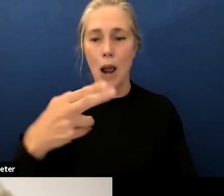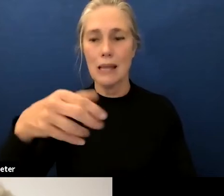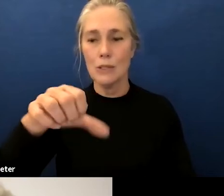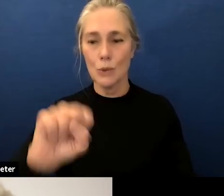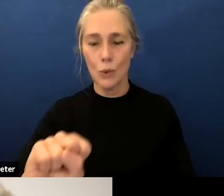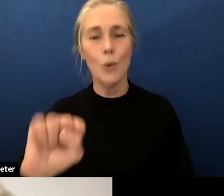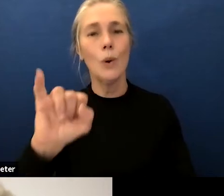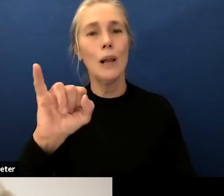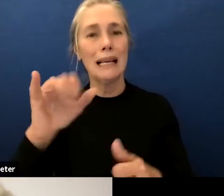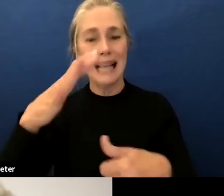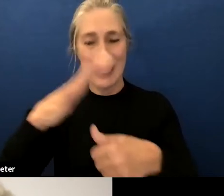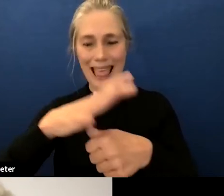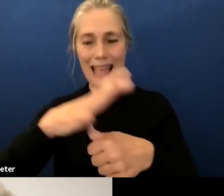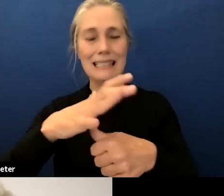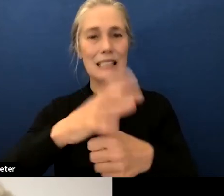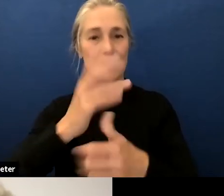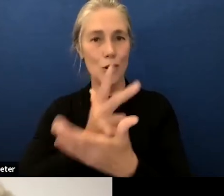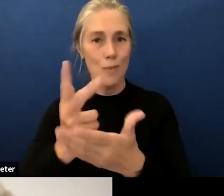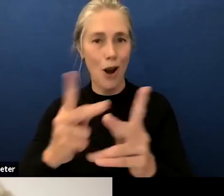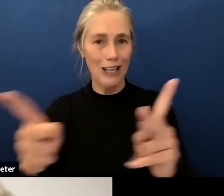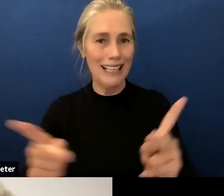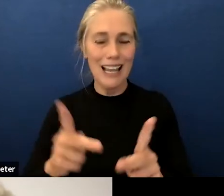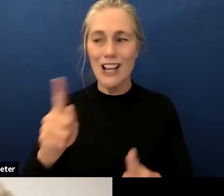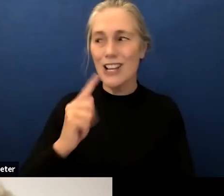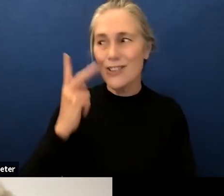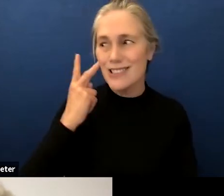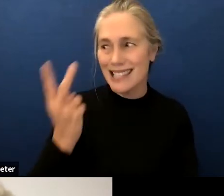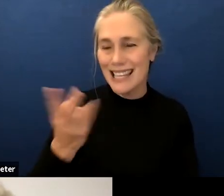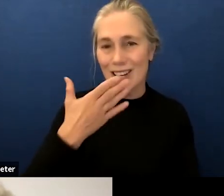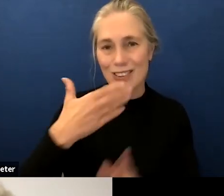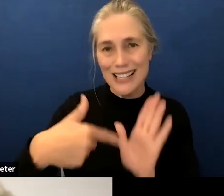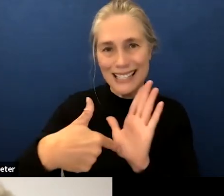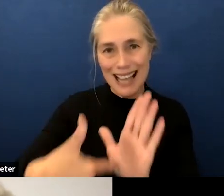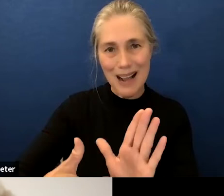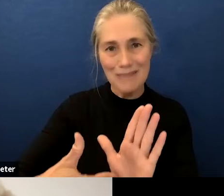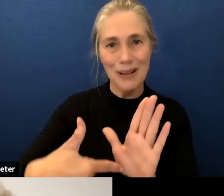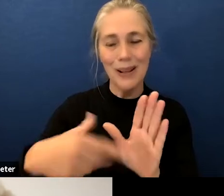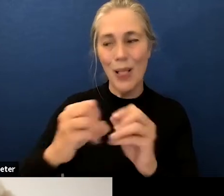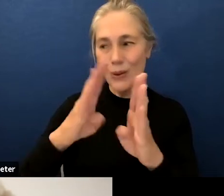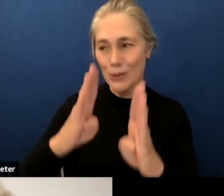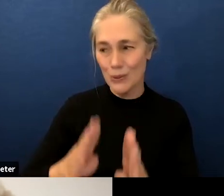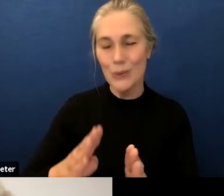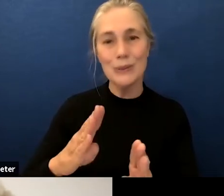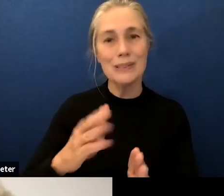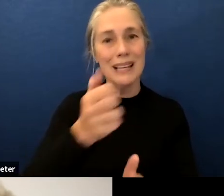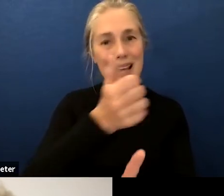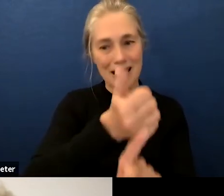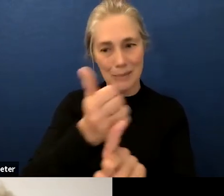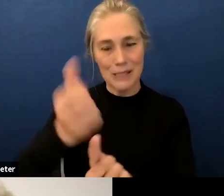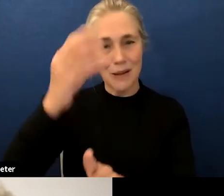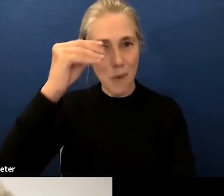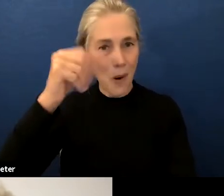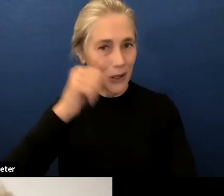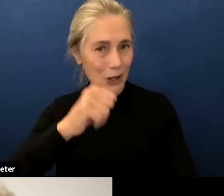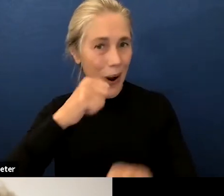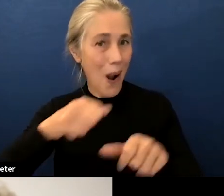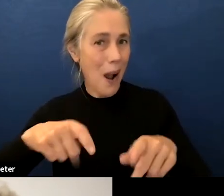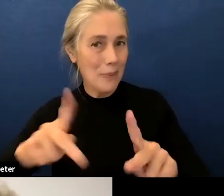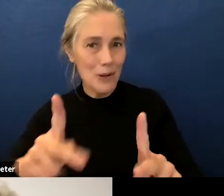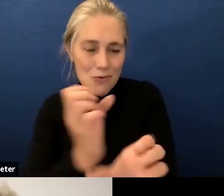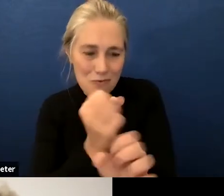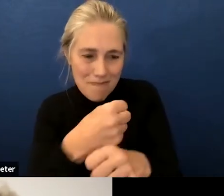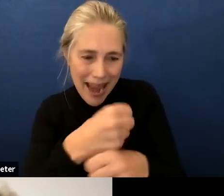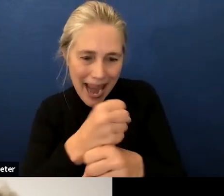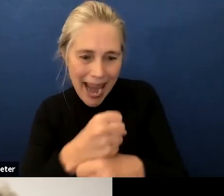great example of these young boys and girls are students that are having you know their opportunity to be